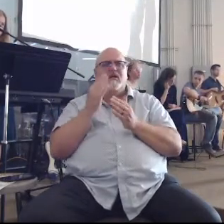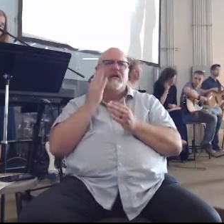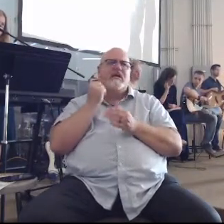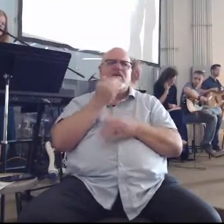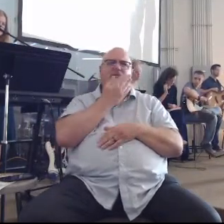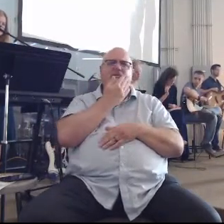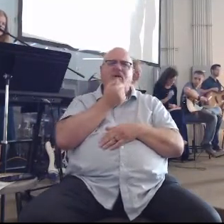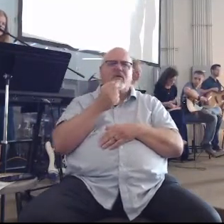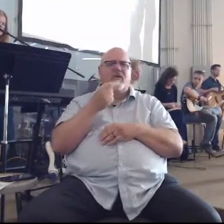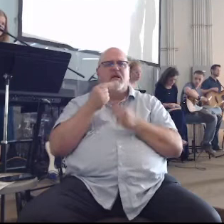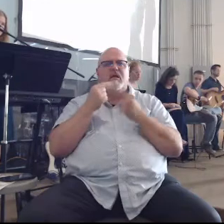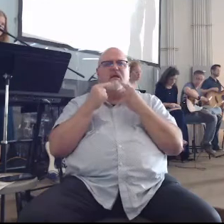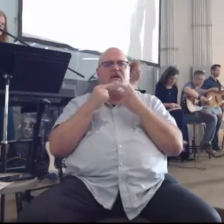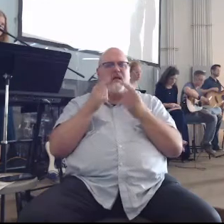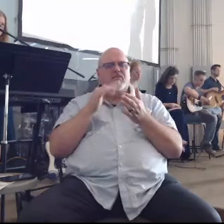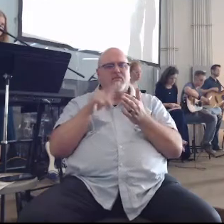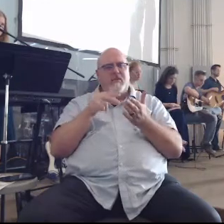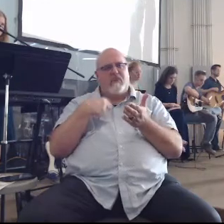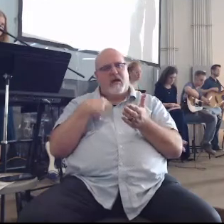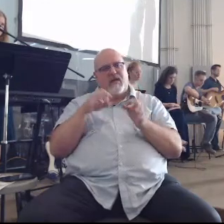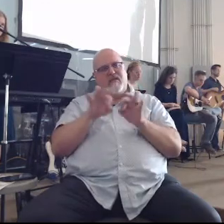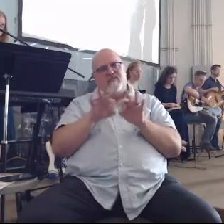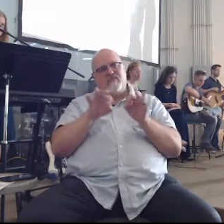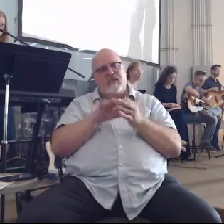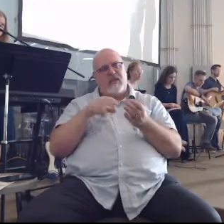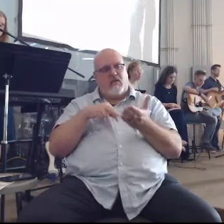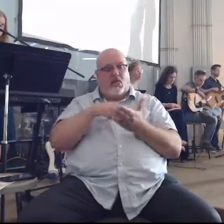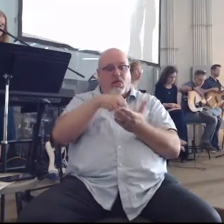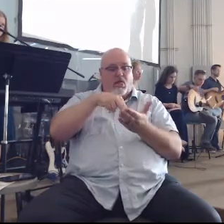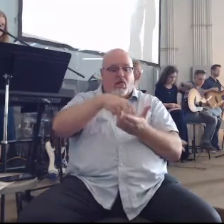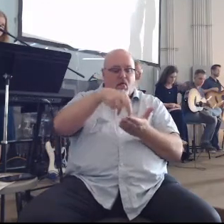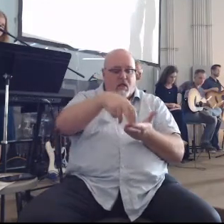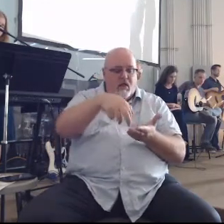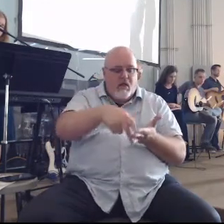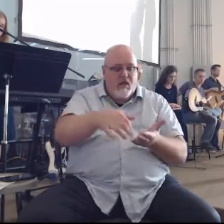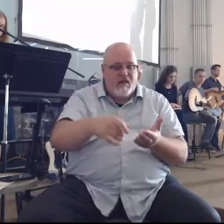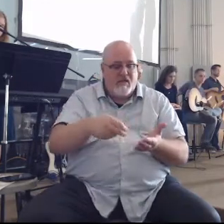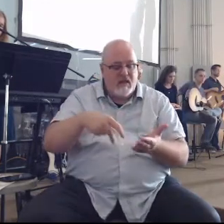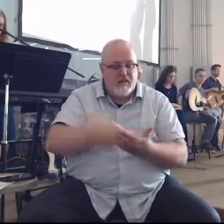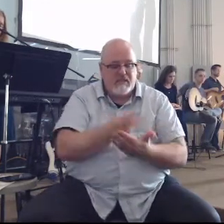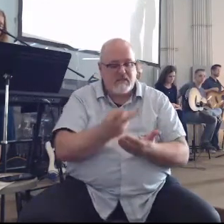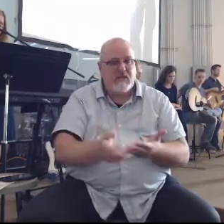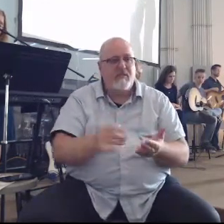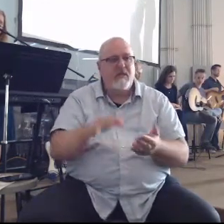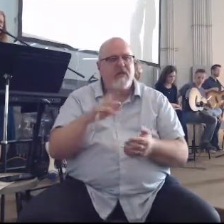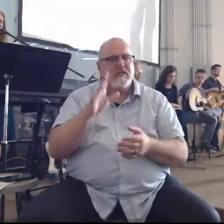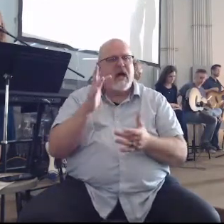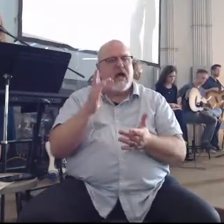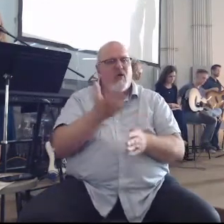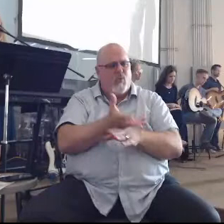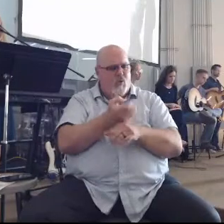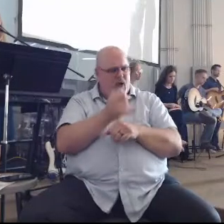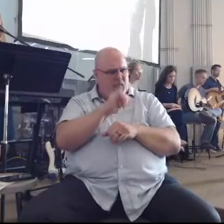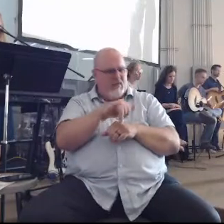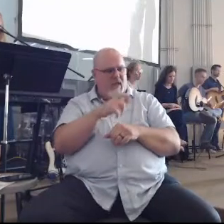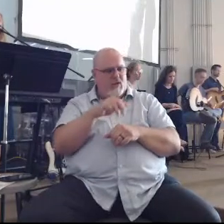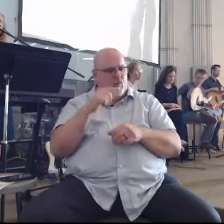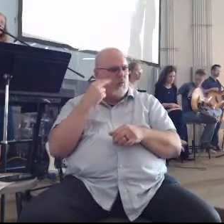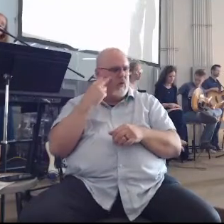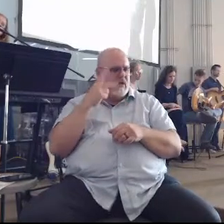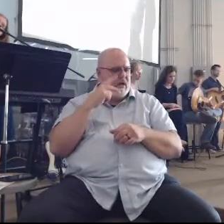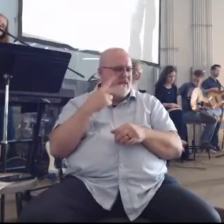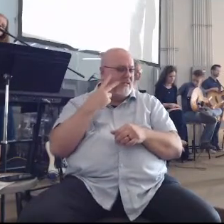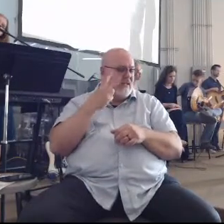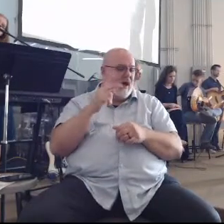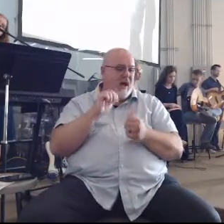as for me my feet had almost stumbled my steps had nearly slipped for I was envious of the arrogant when I saw the prosperity of the wicked